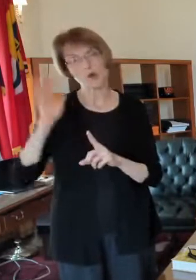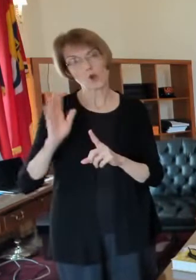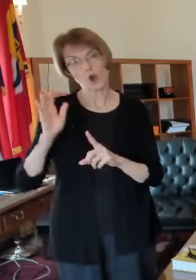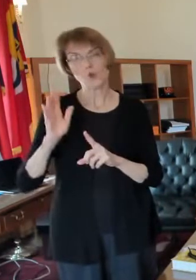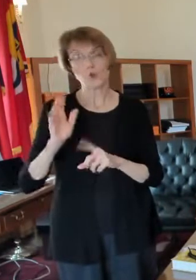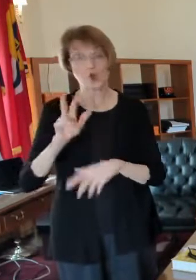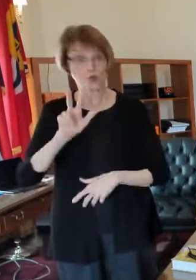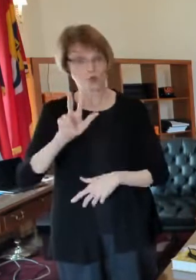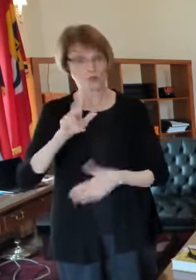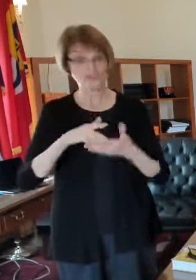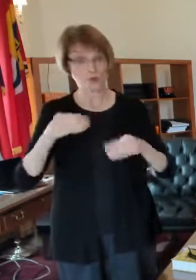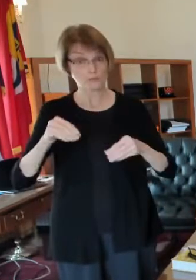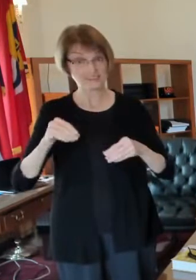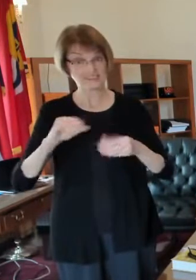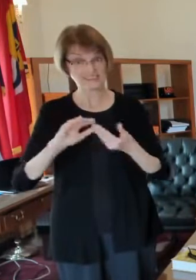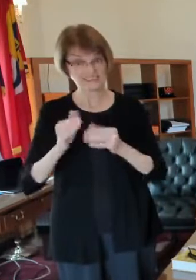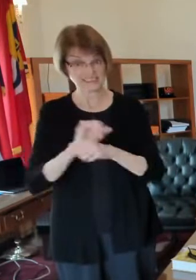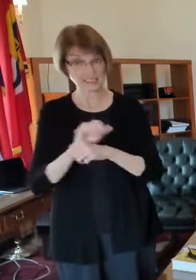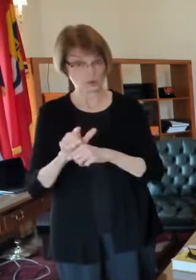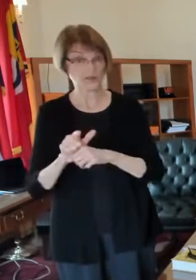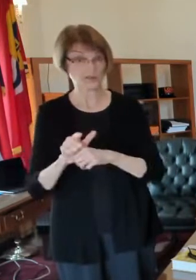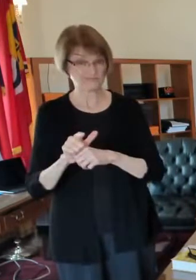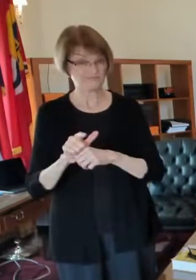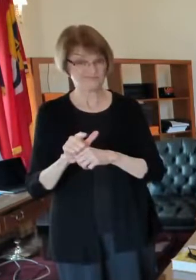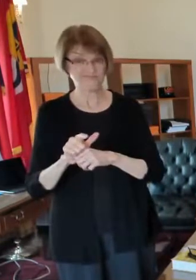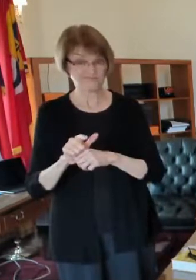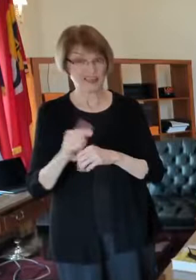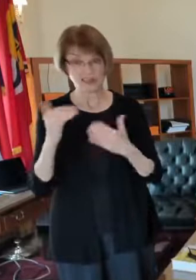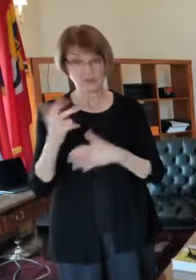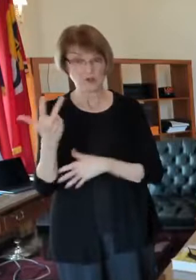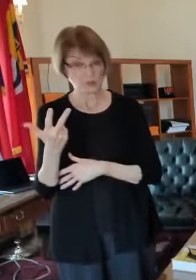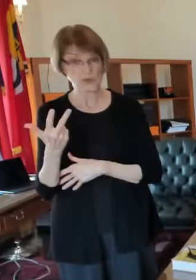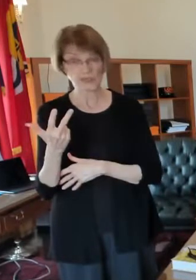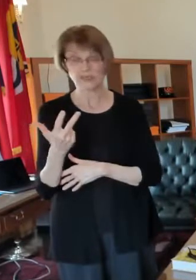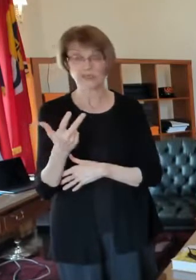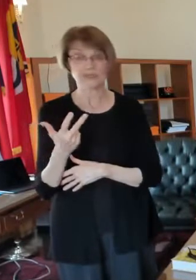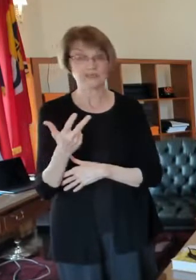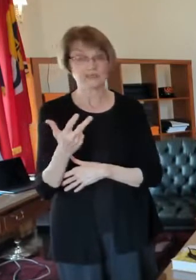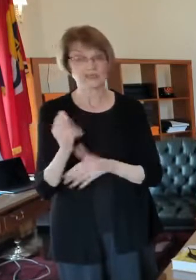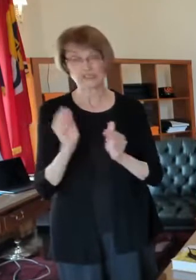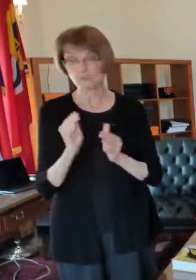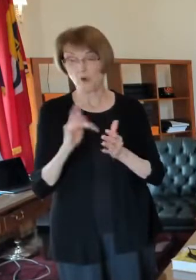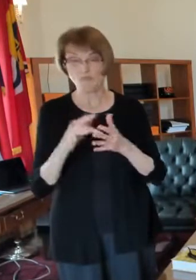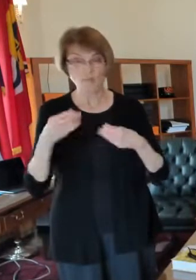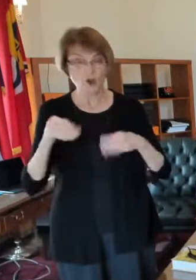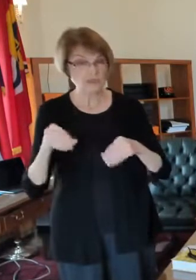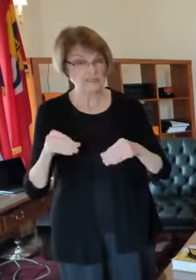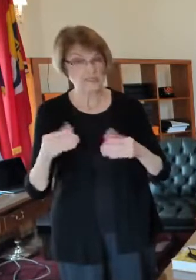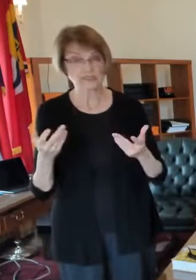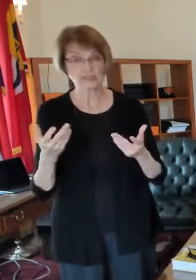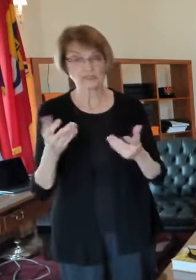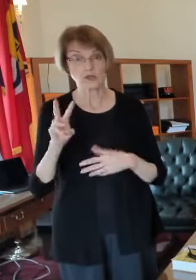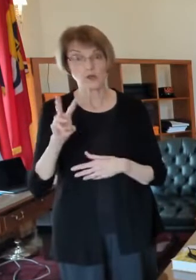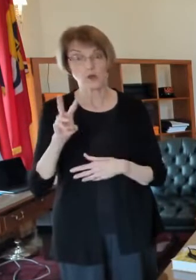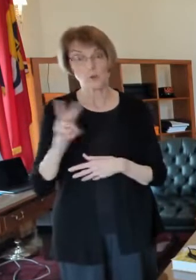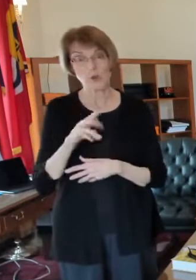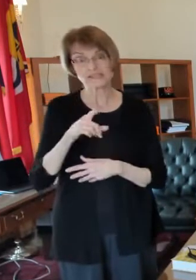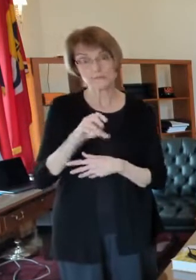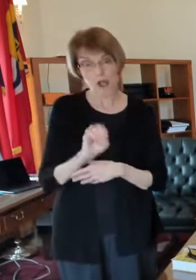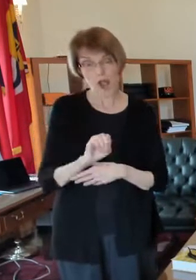pharmacies in the city where you could get a vaccination there were uh small pharmacies uh west pine